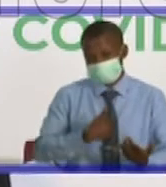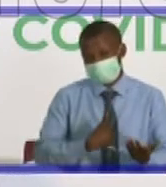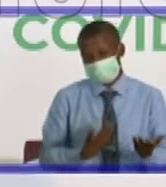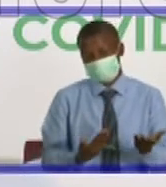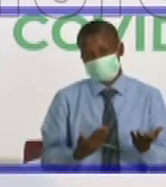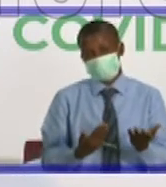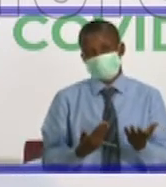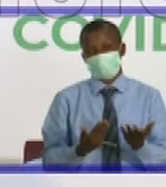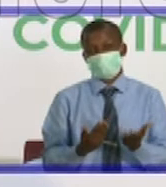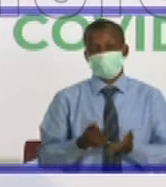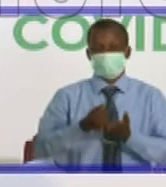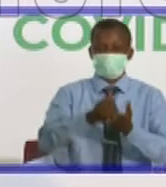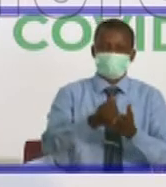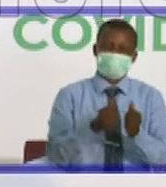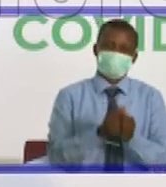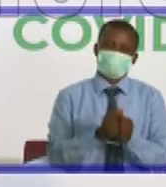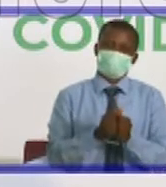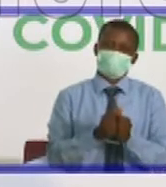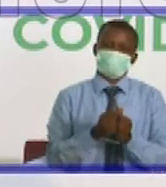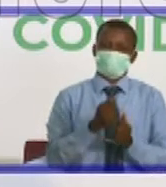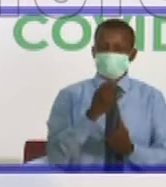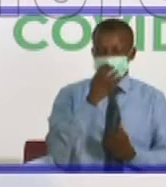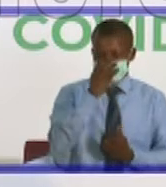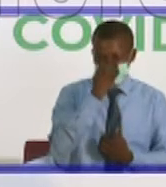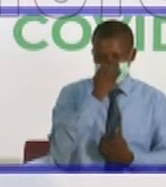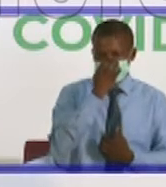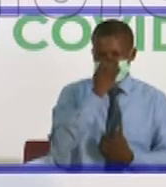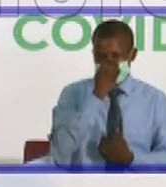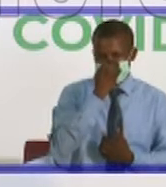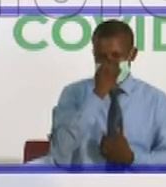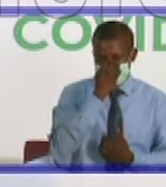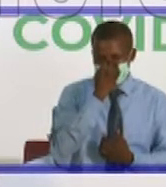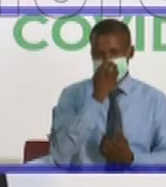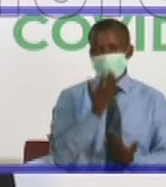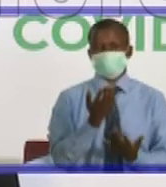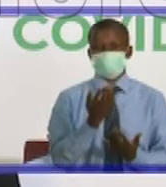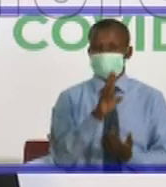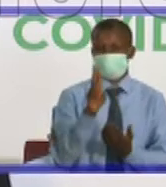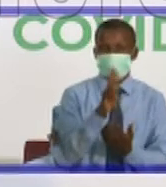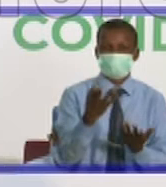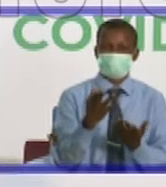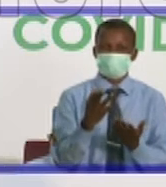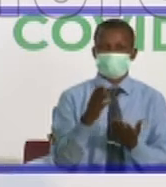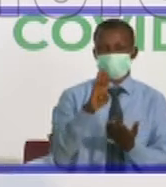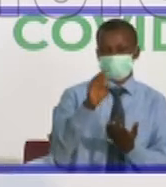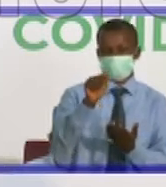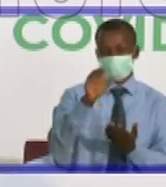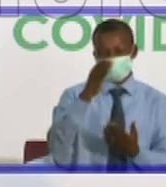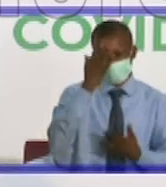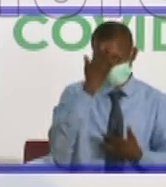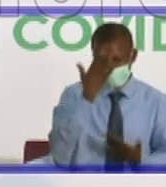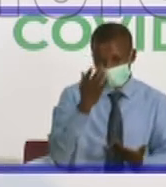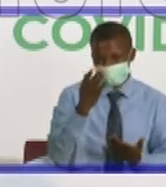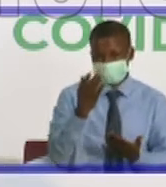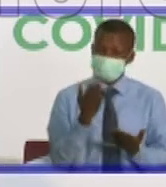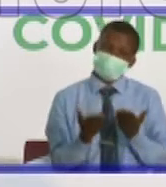supplemental oxygen therapy to different extents, treatment of bacterial infections. So very often when